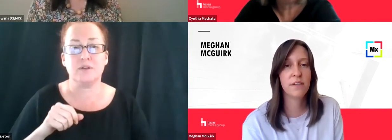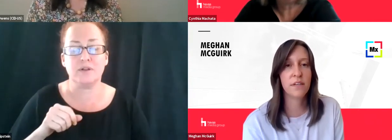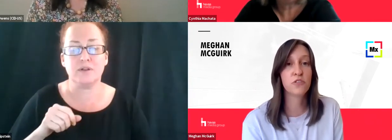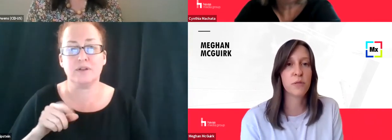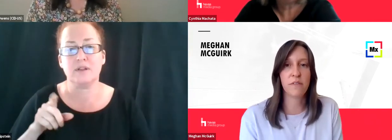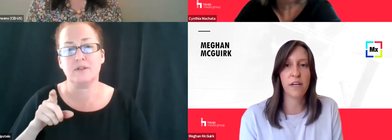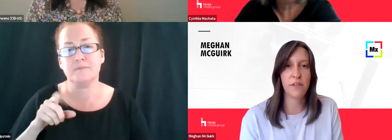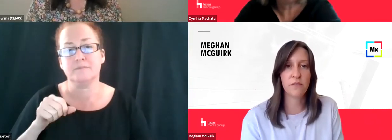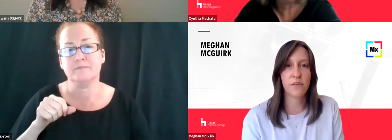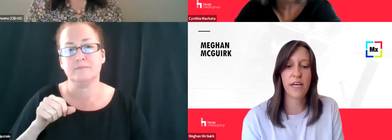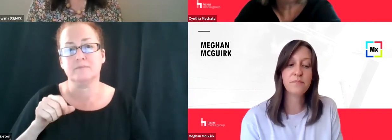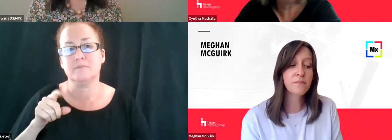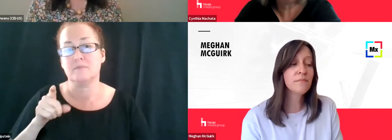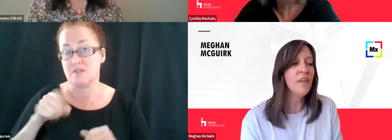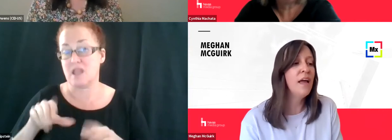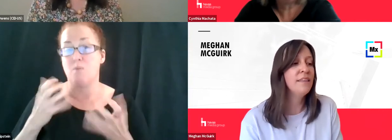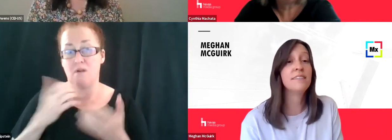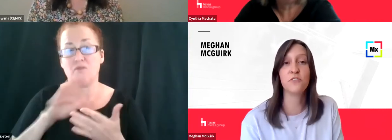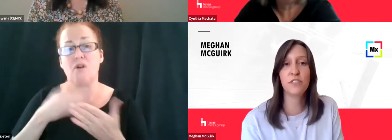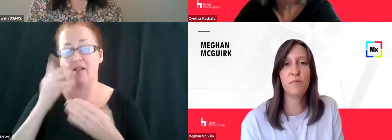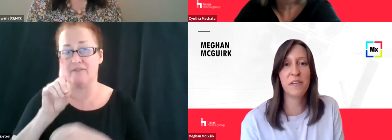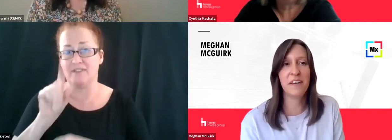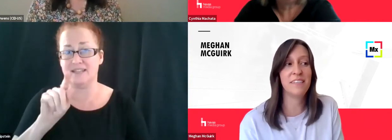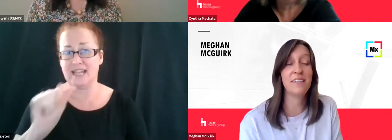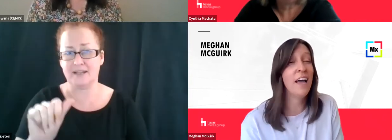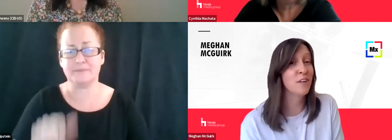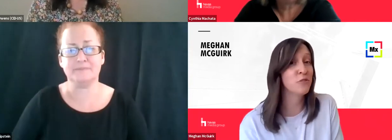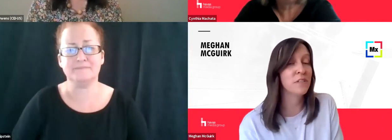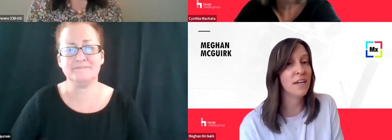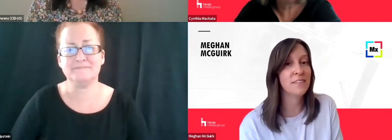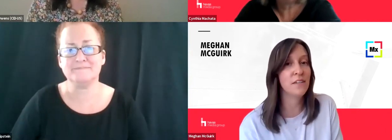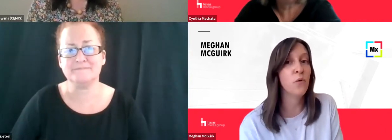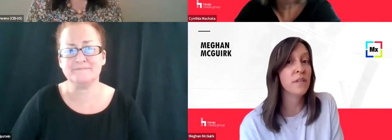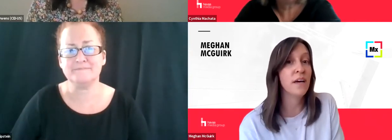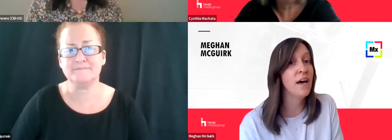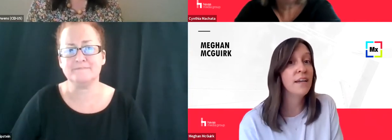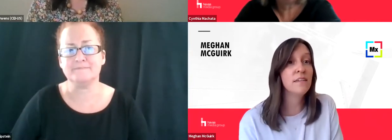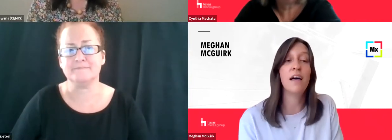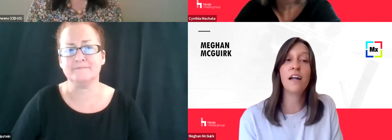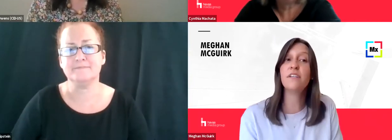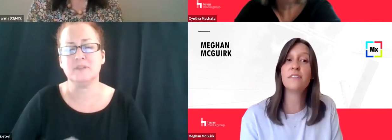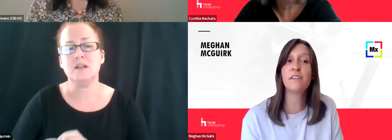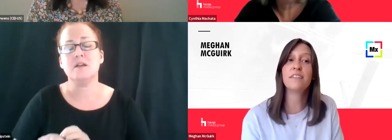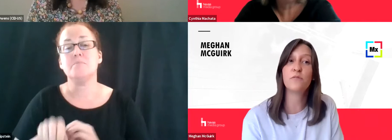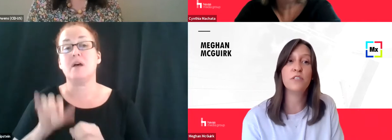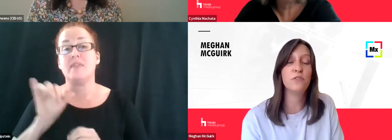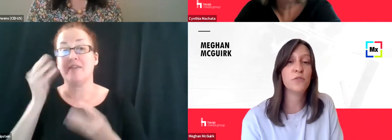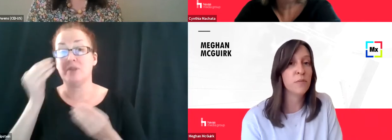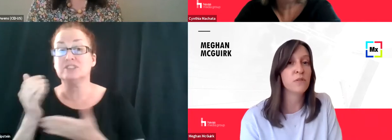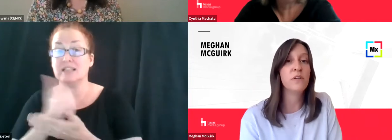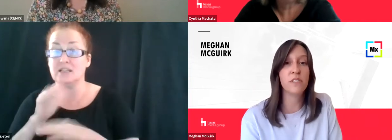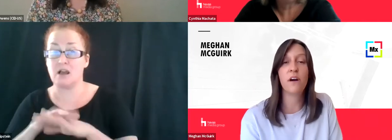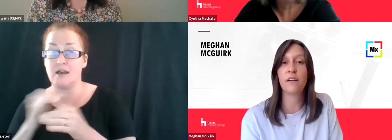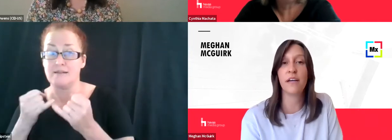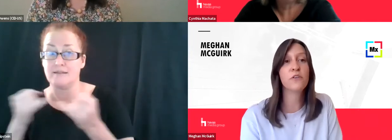be extremely relevant for them. And that's interesting because that's not actually collected only online. A lot of it is collected when you